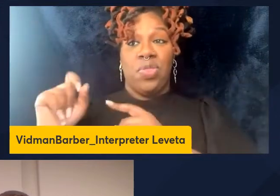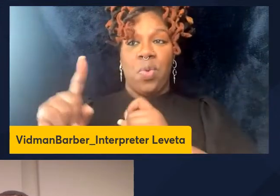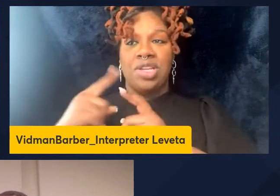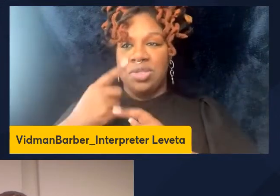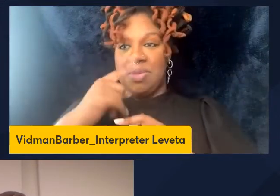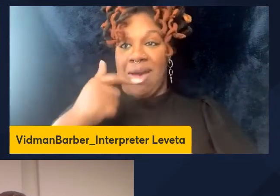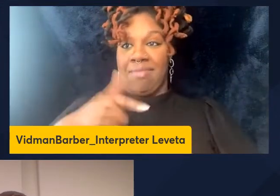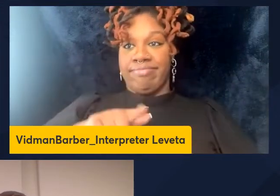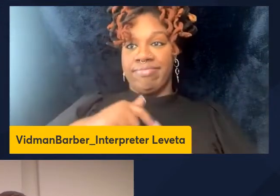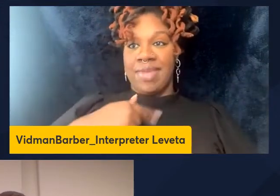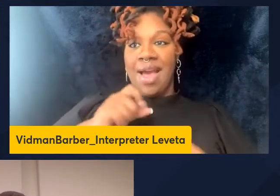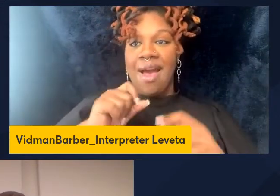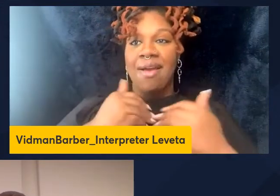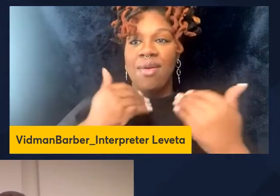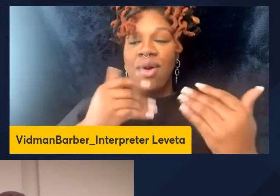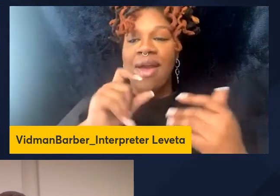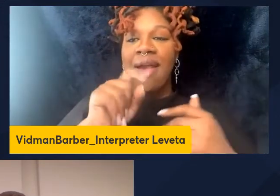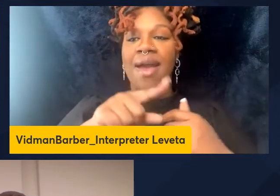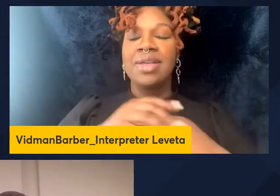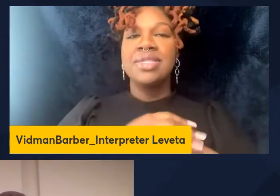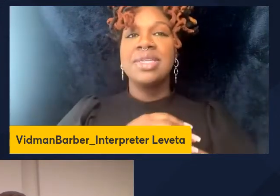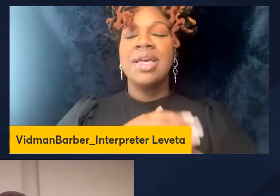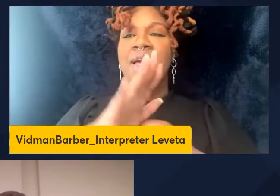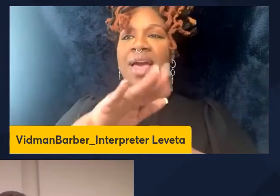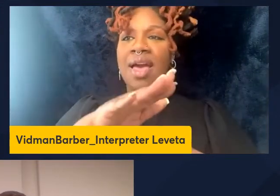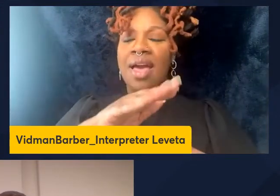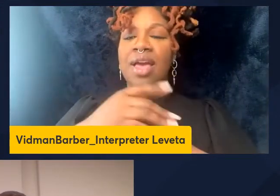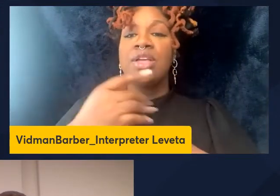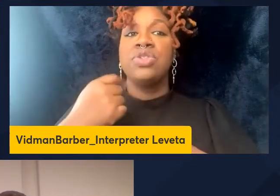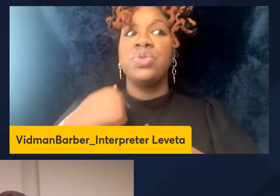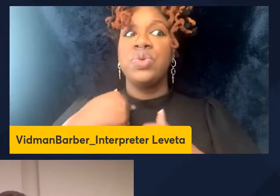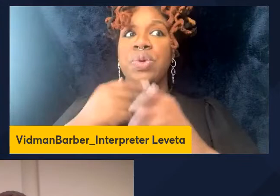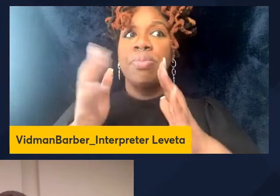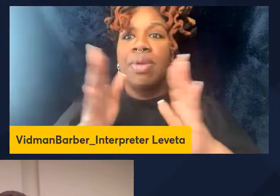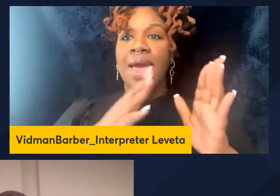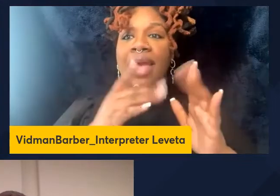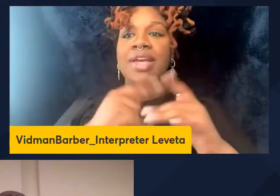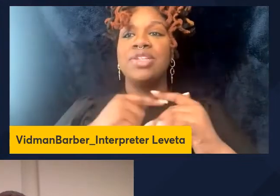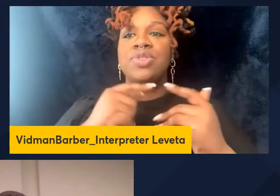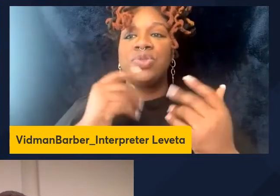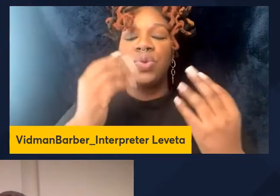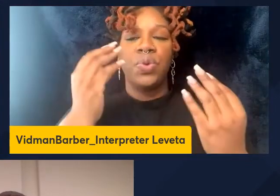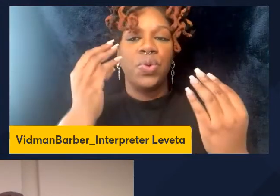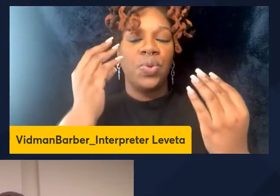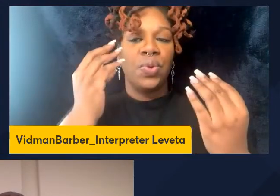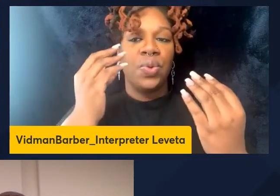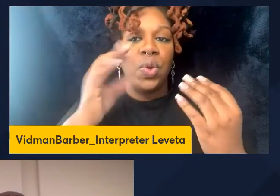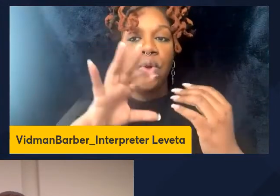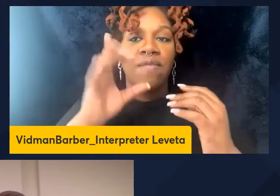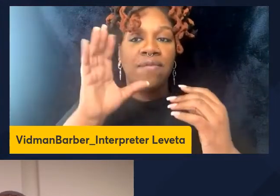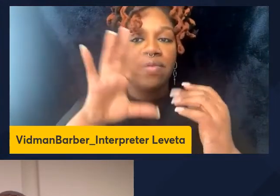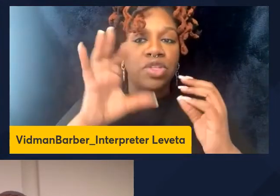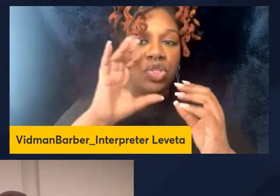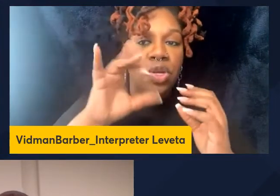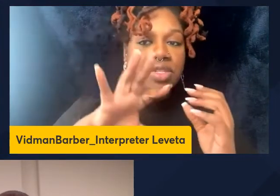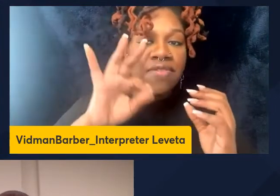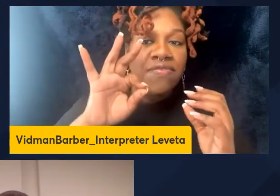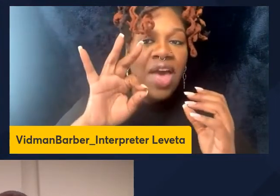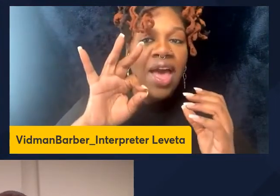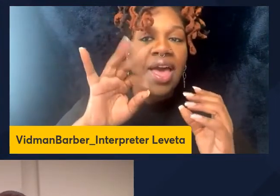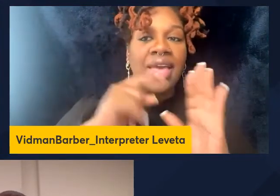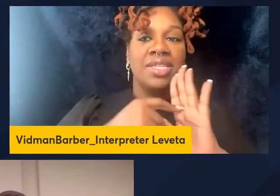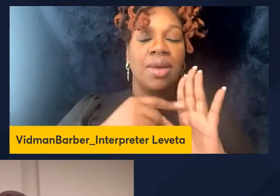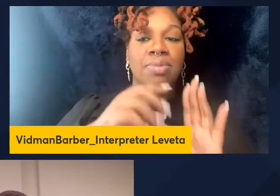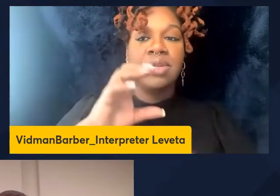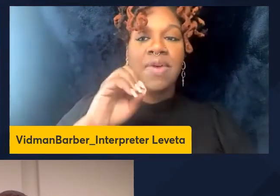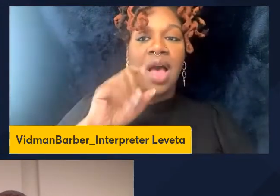do we know or do you intend of looking at, for example, if osteopontine works on T-Rex,